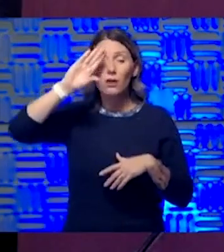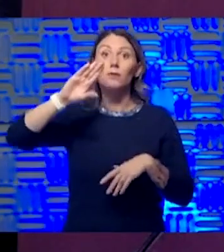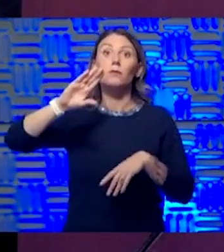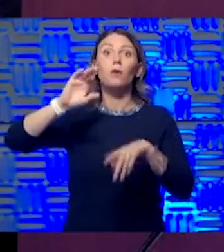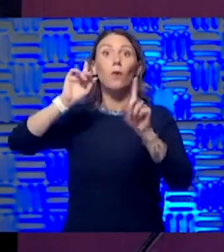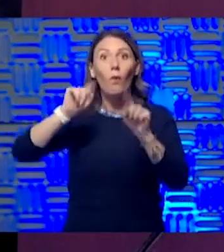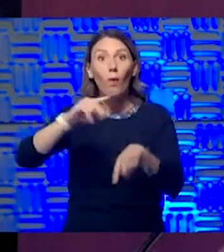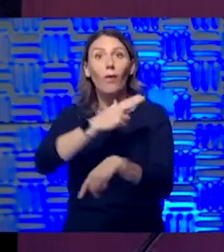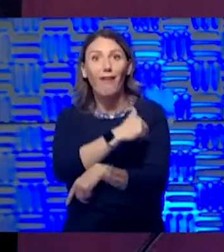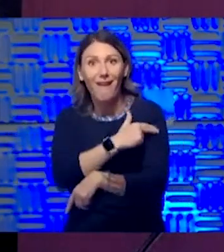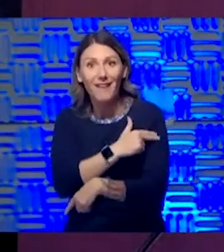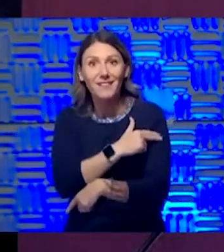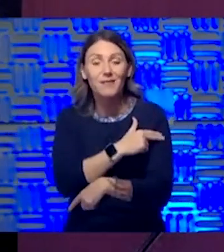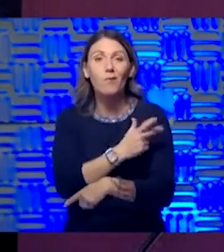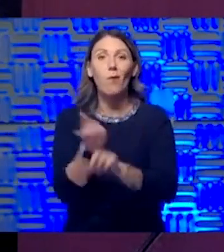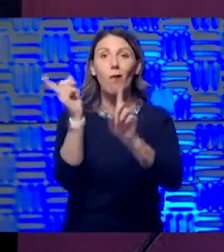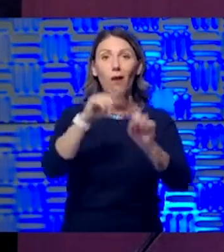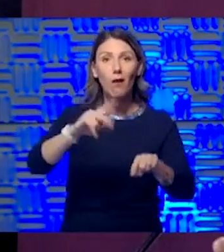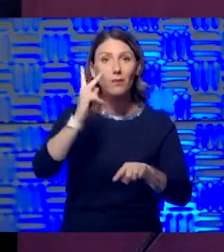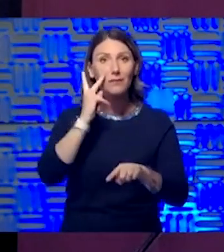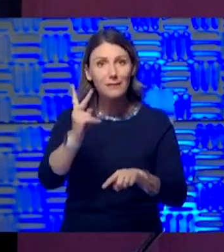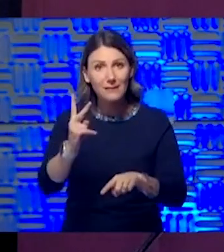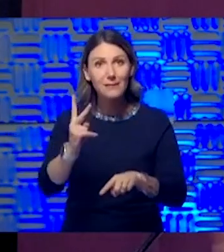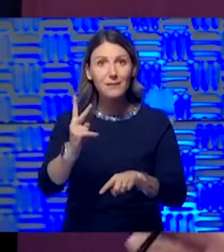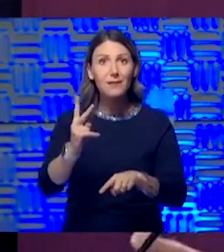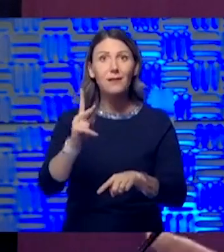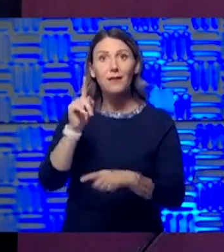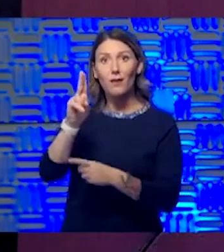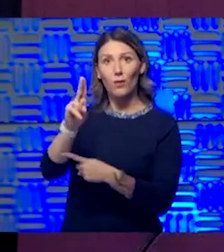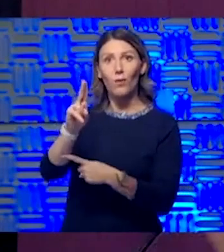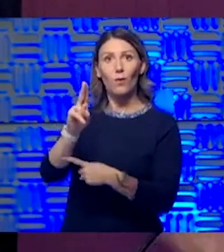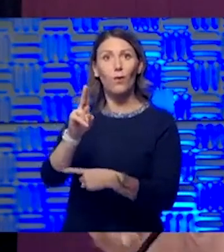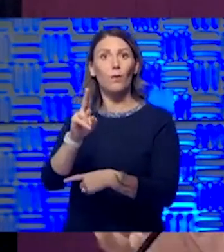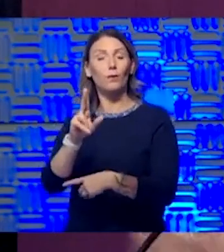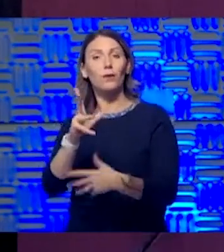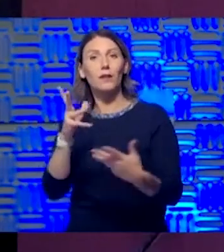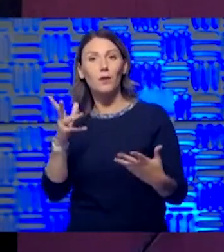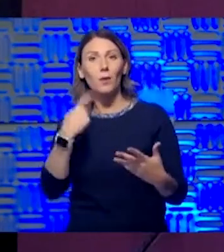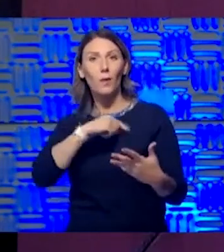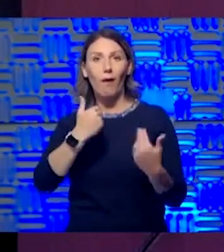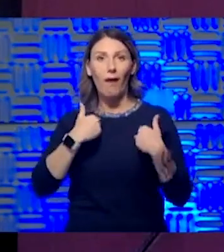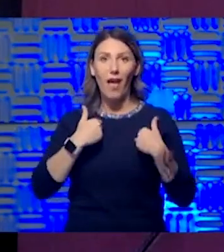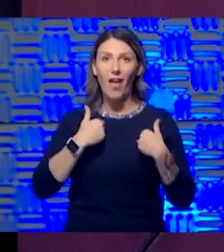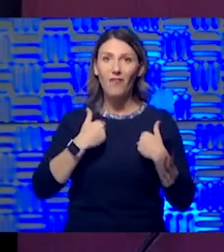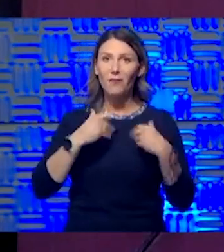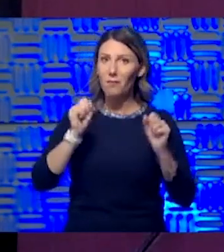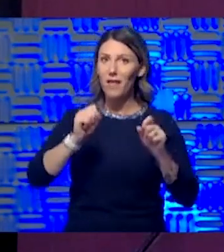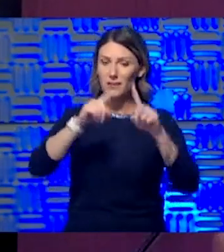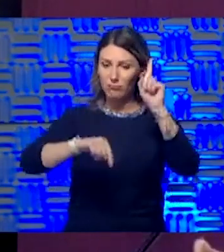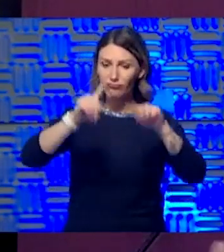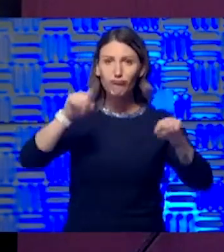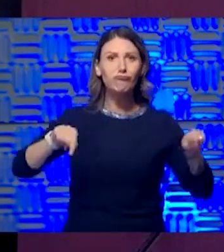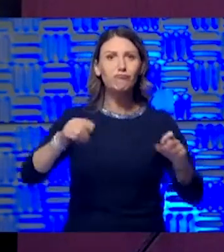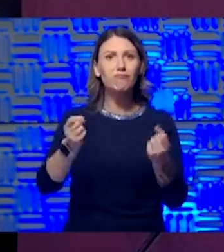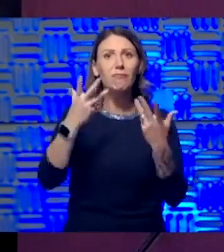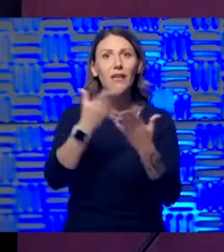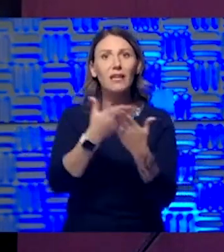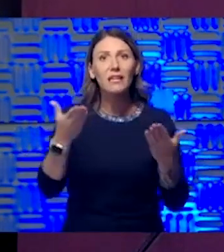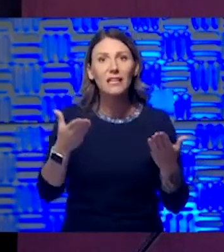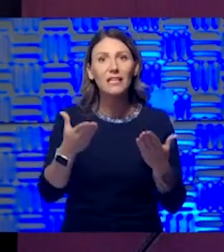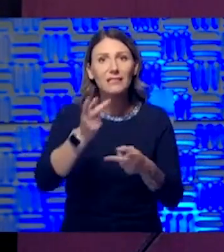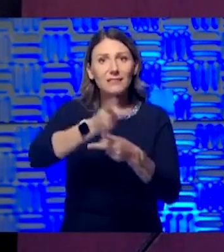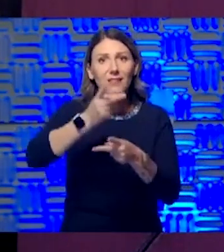see us. I mean, we have the capacity to do multiple things, I guess, you know, walk and chew gum at the same time. But more importantly,